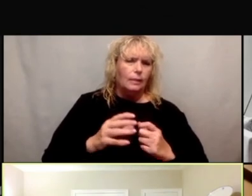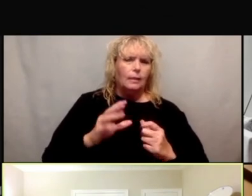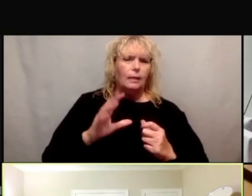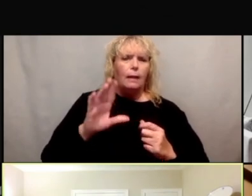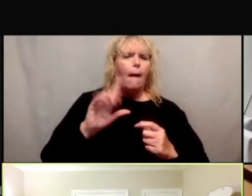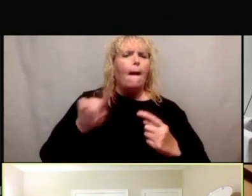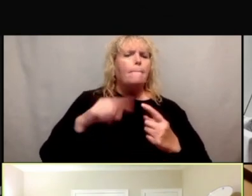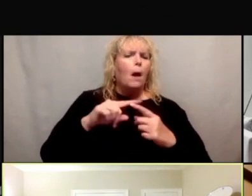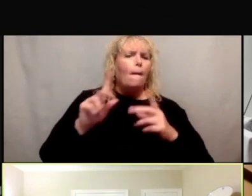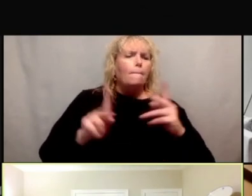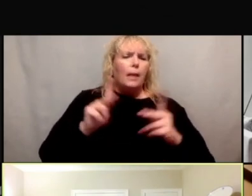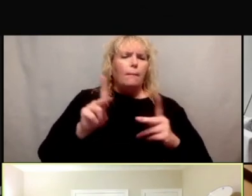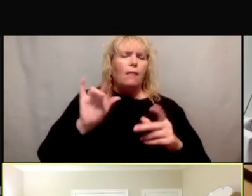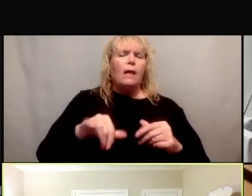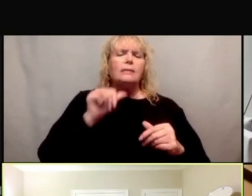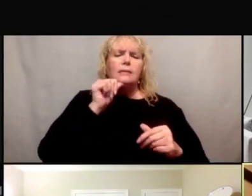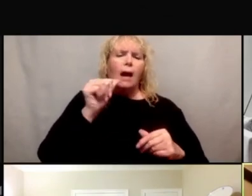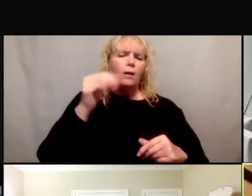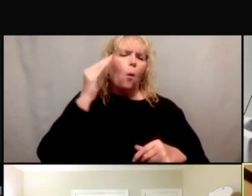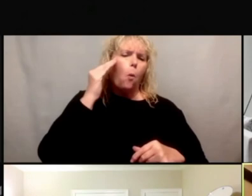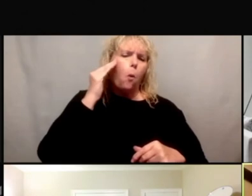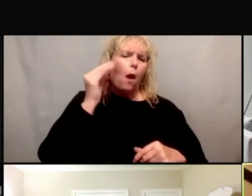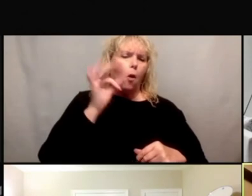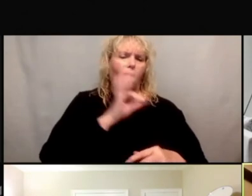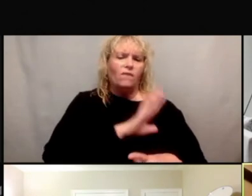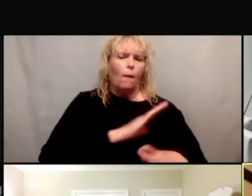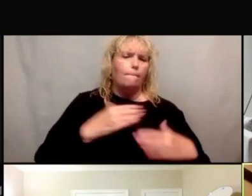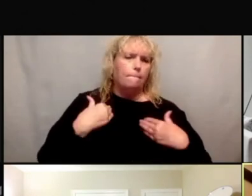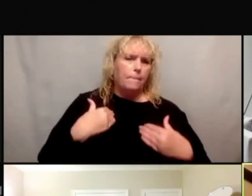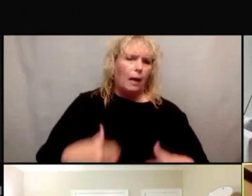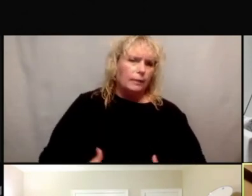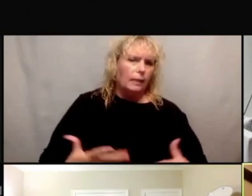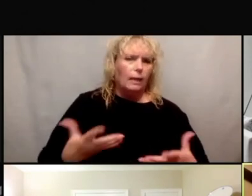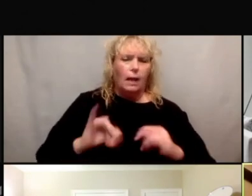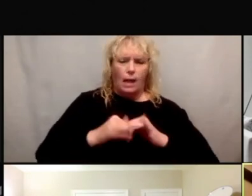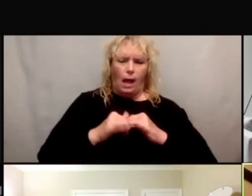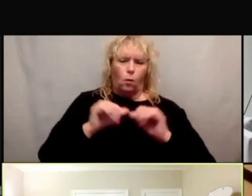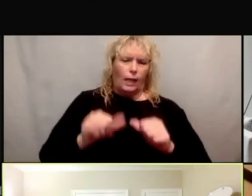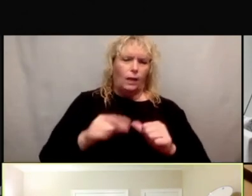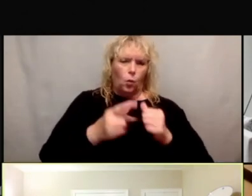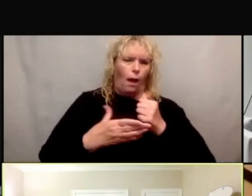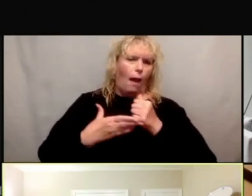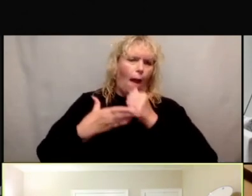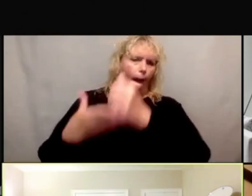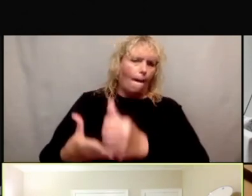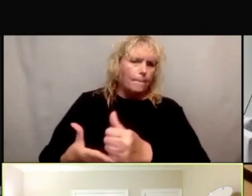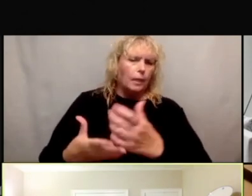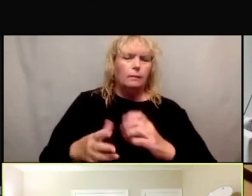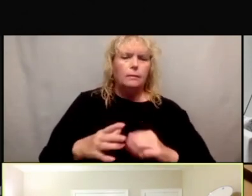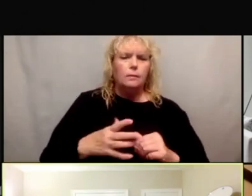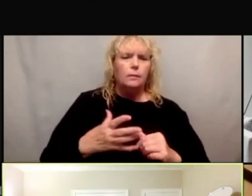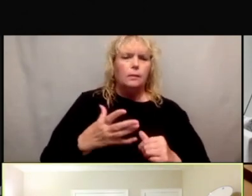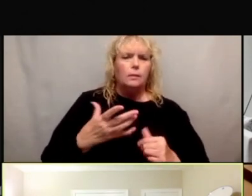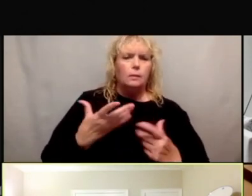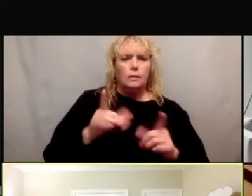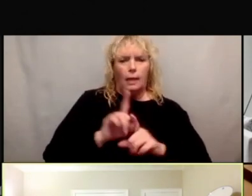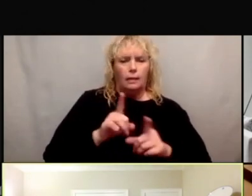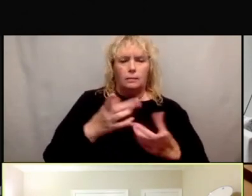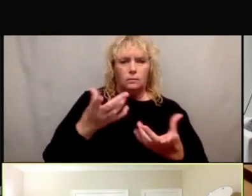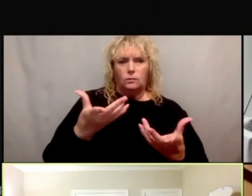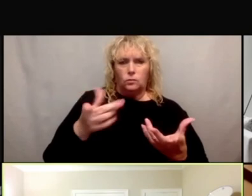aren't aware of their bodies. Right. How would you help them? Like if there's, you have to have a cervix.